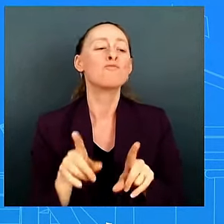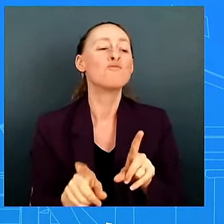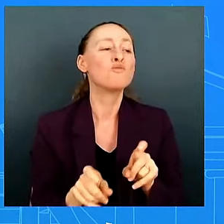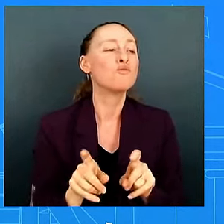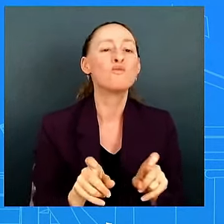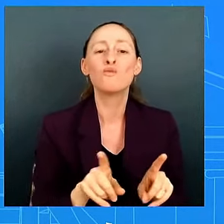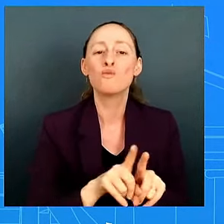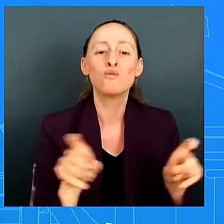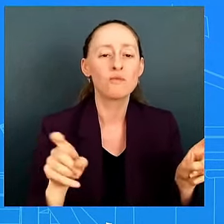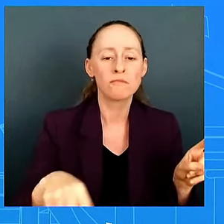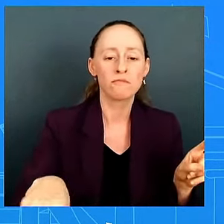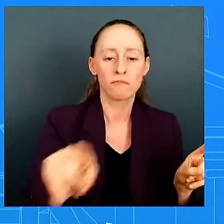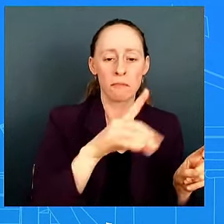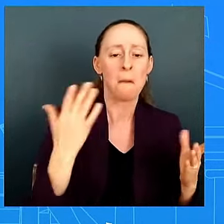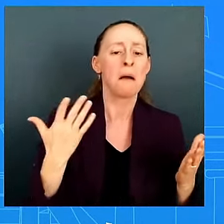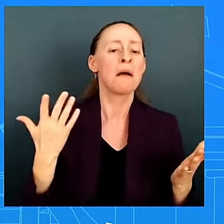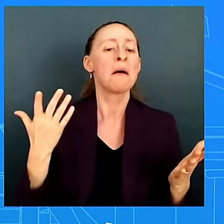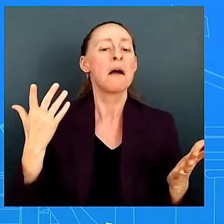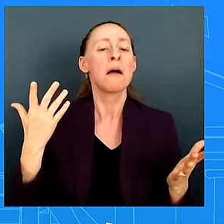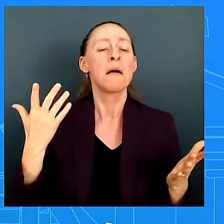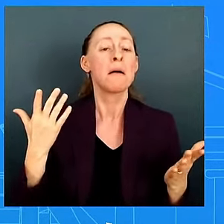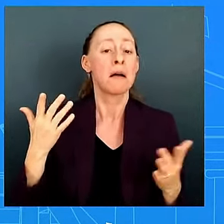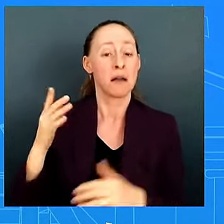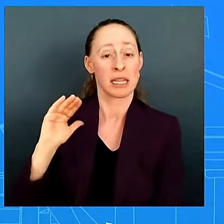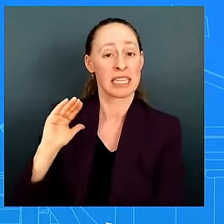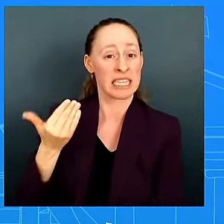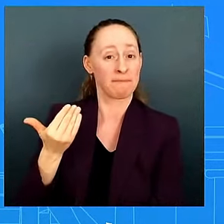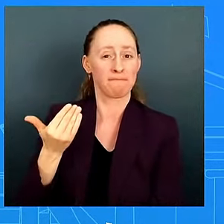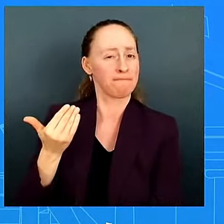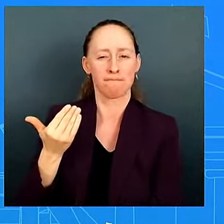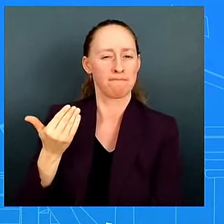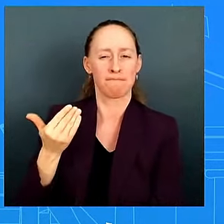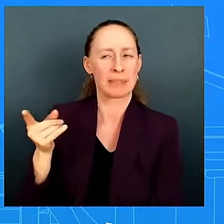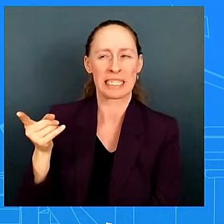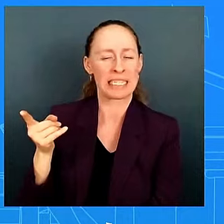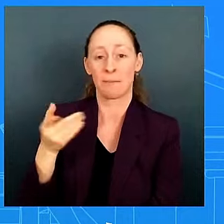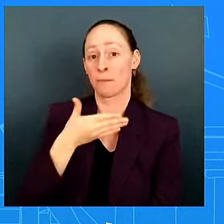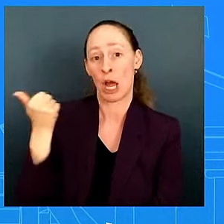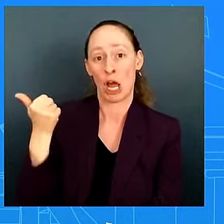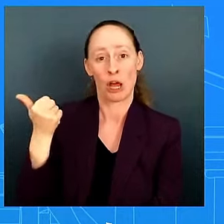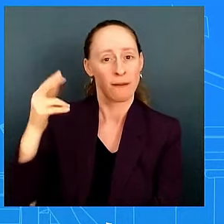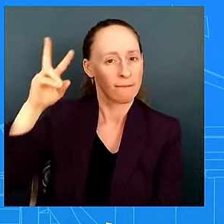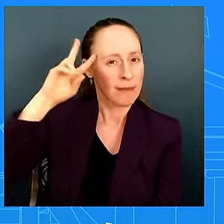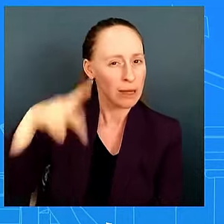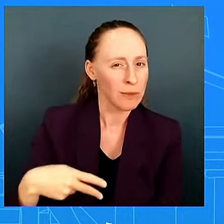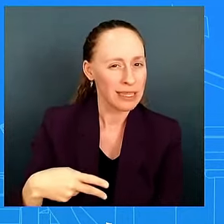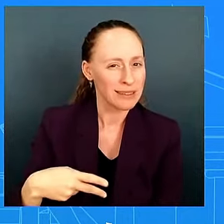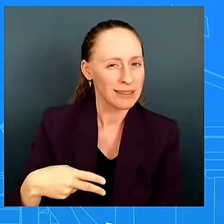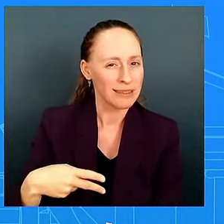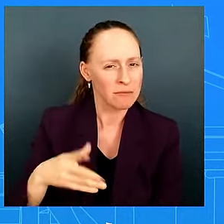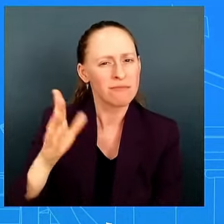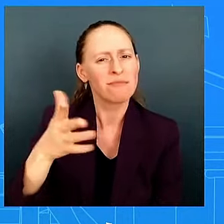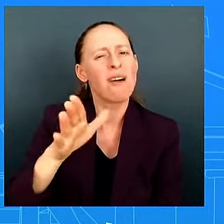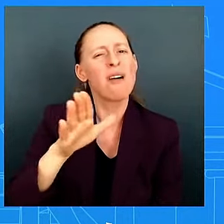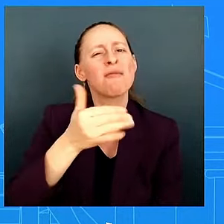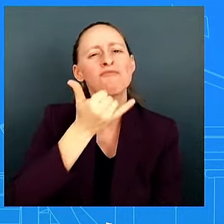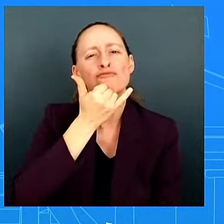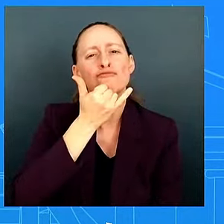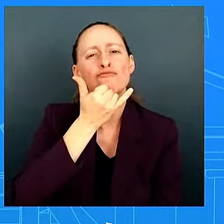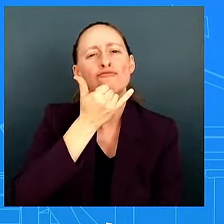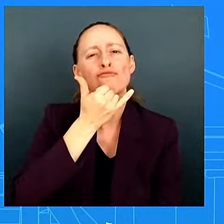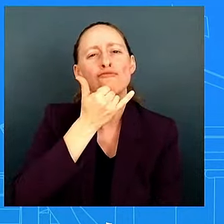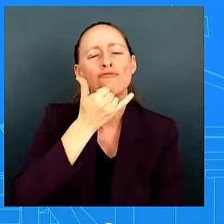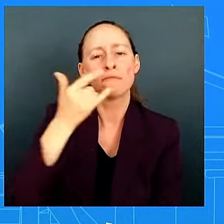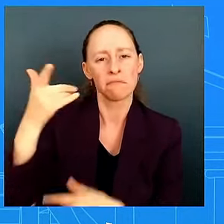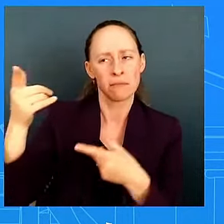not passing the baton to his own 59 year old vice president given that kind of data so look as you know i'm